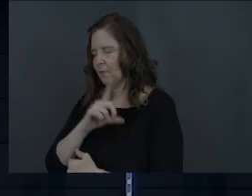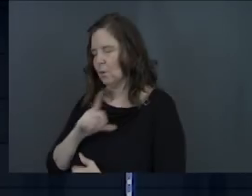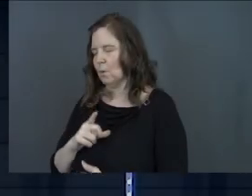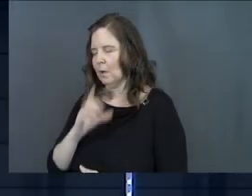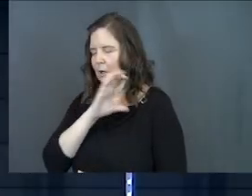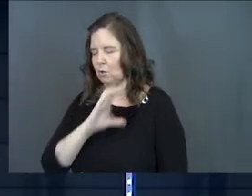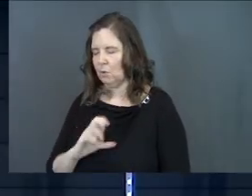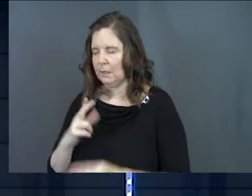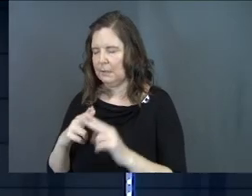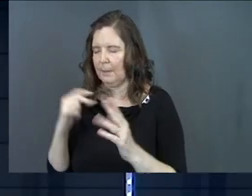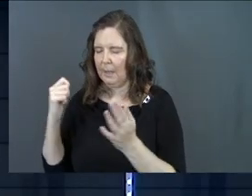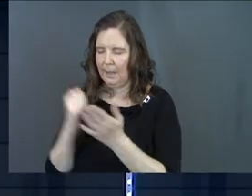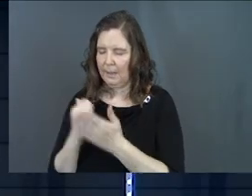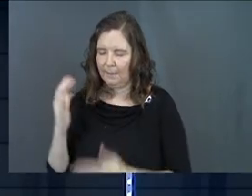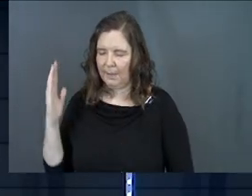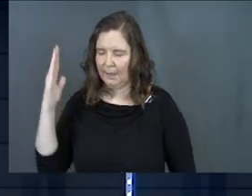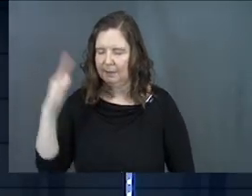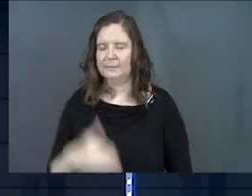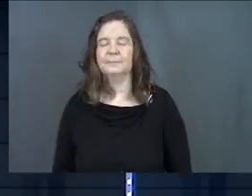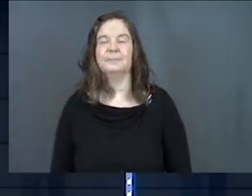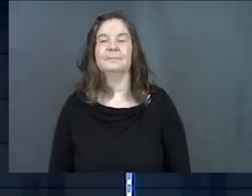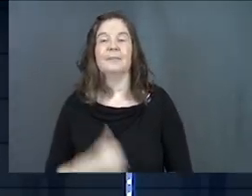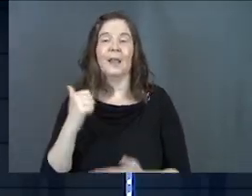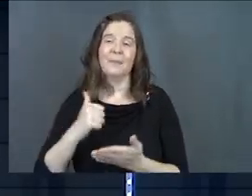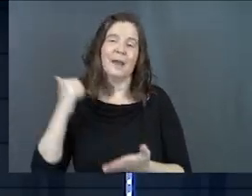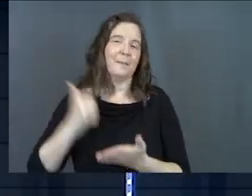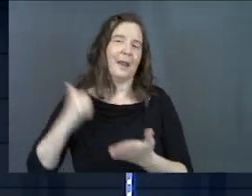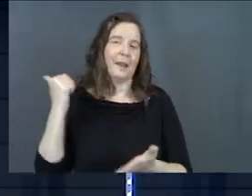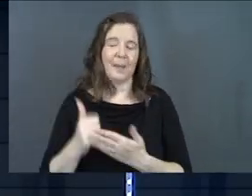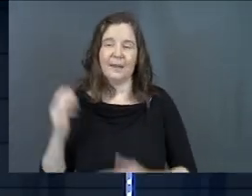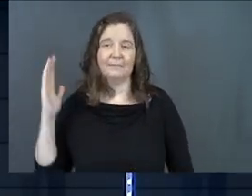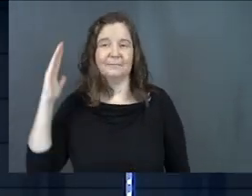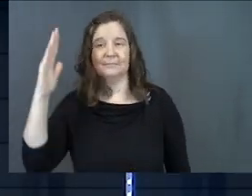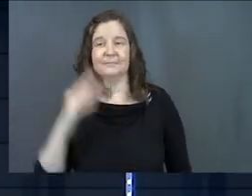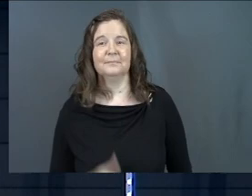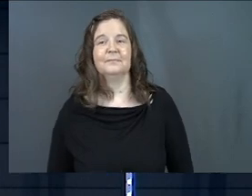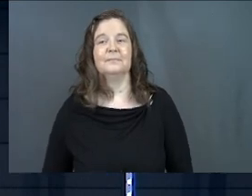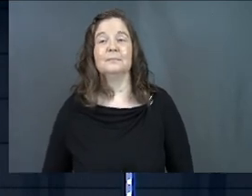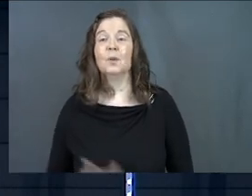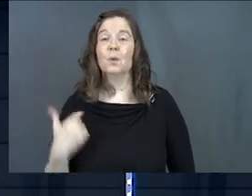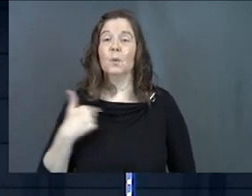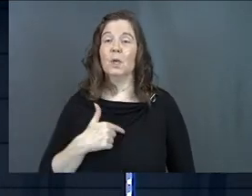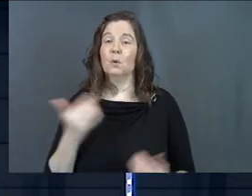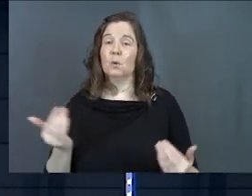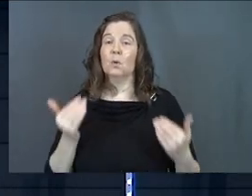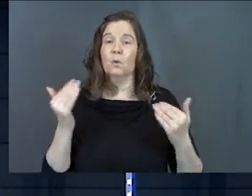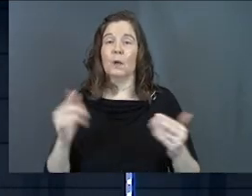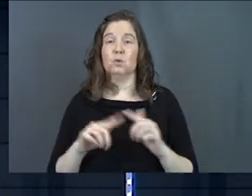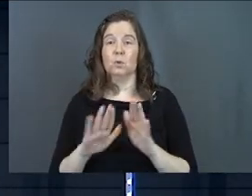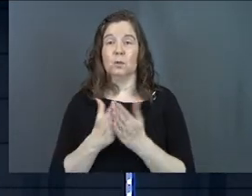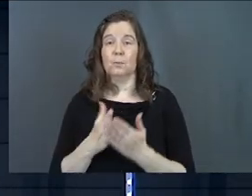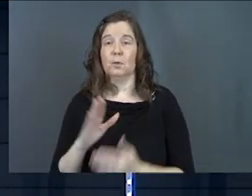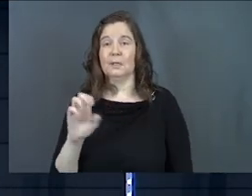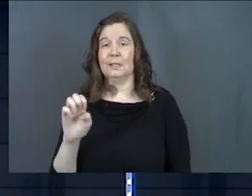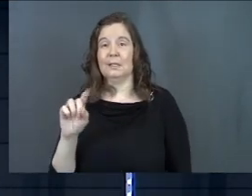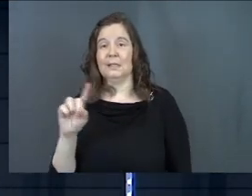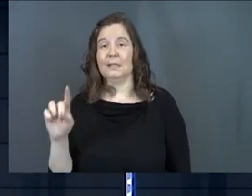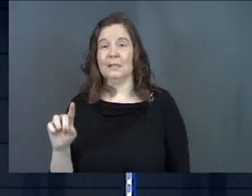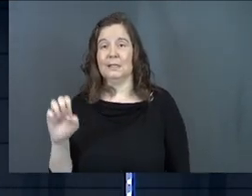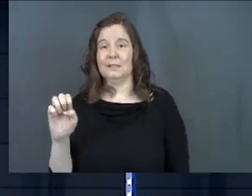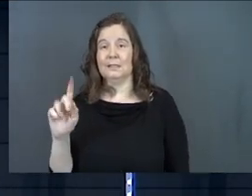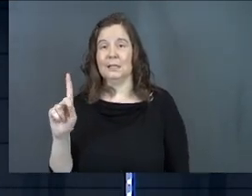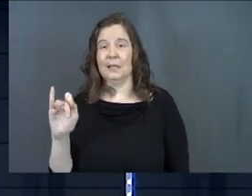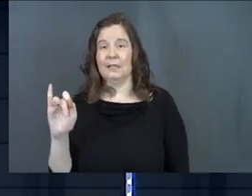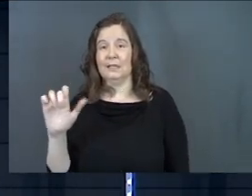Christ's name. Amen. Amen, amen, amen. We're going to go right to the book of Ezekiel this